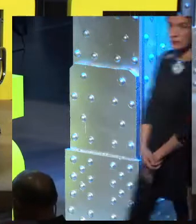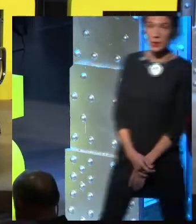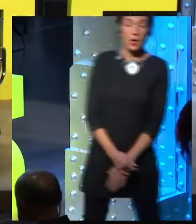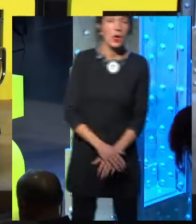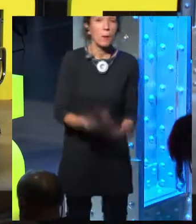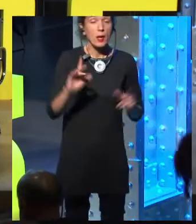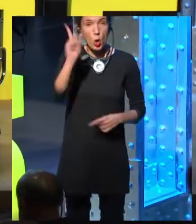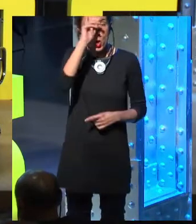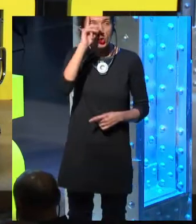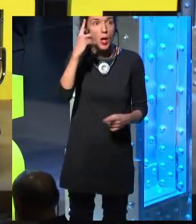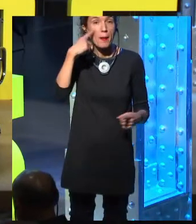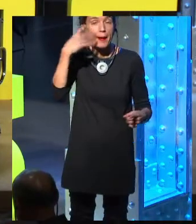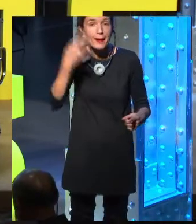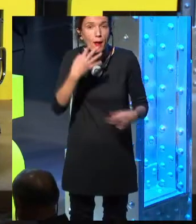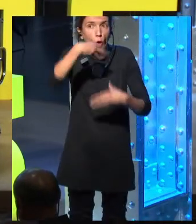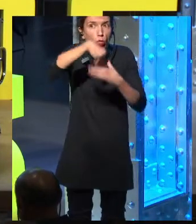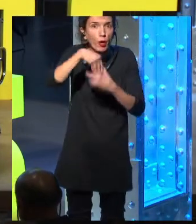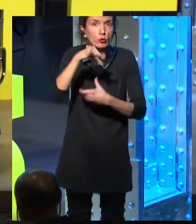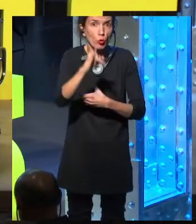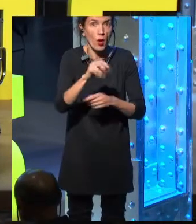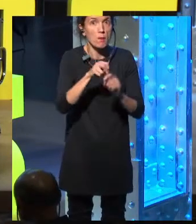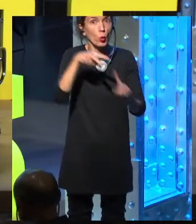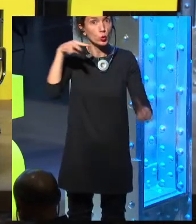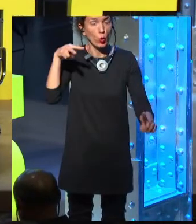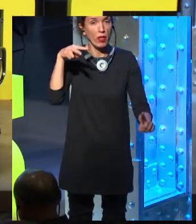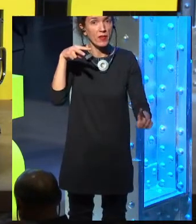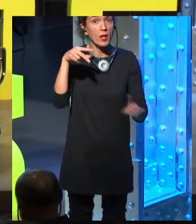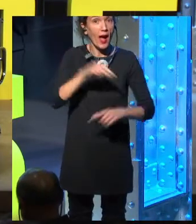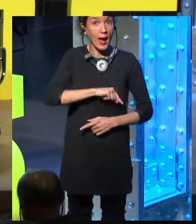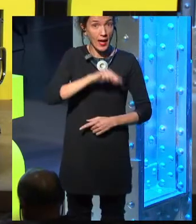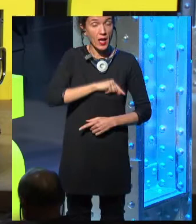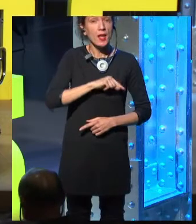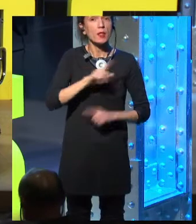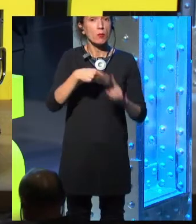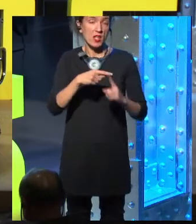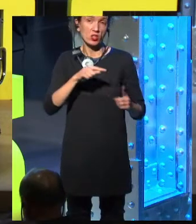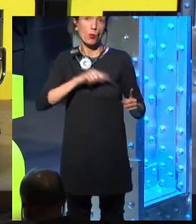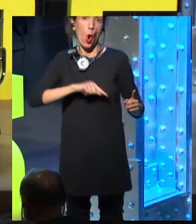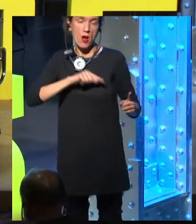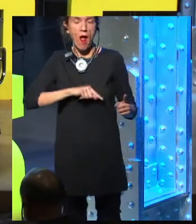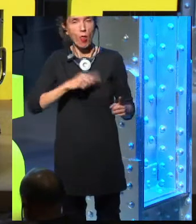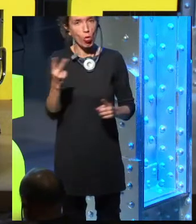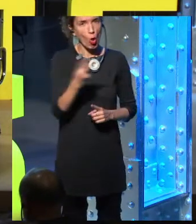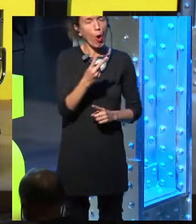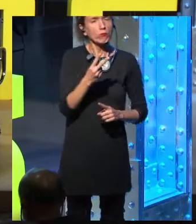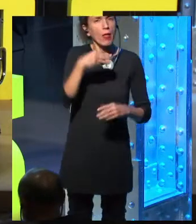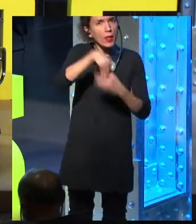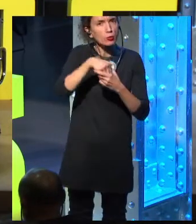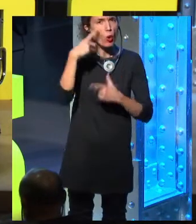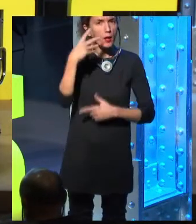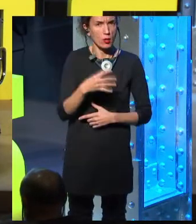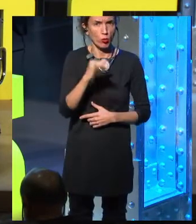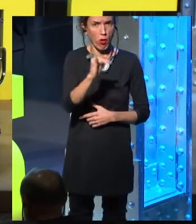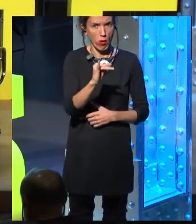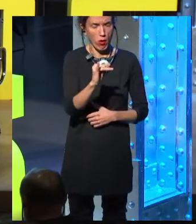really need the AI? I mean, I would argue the thing that we need the most is better bandwidth so we can call people on